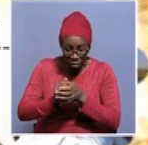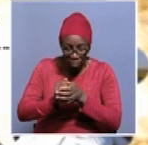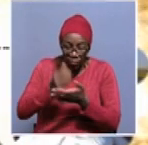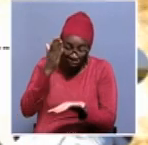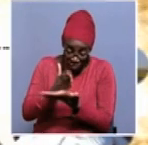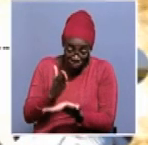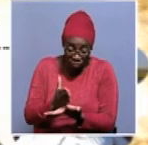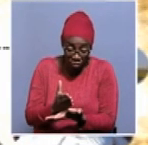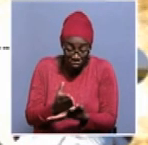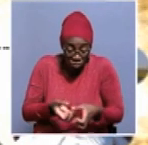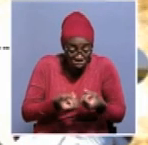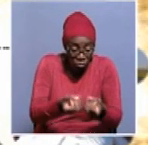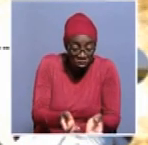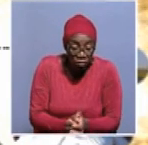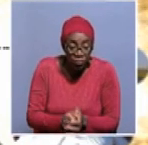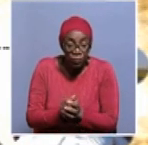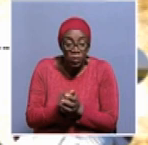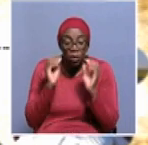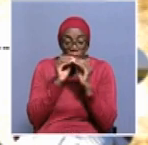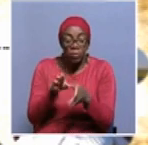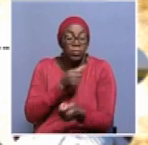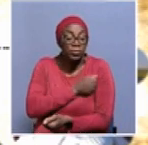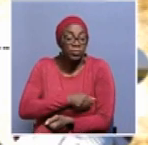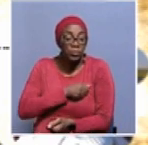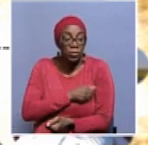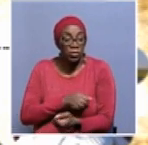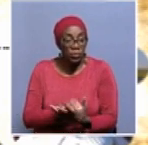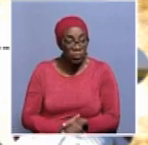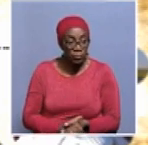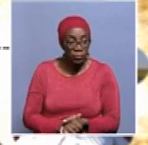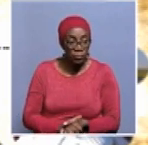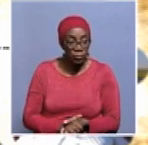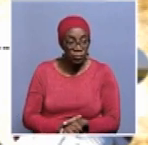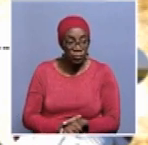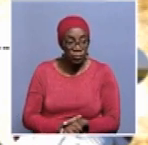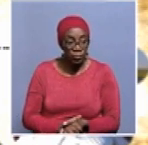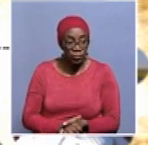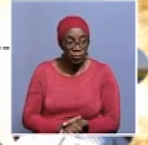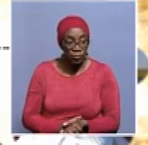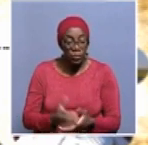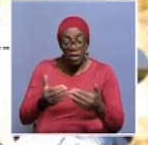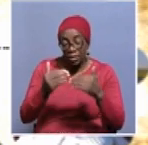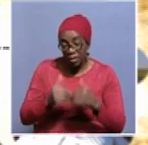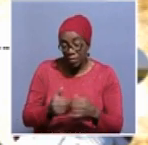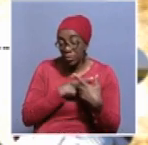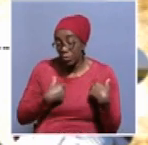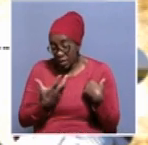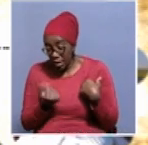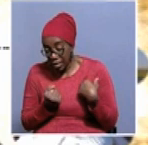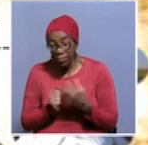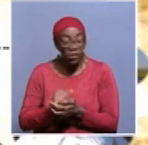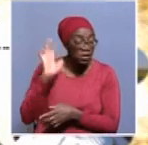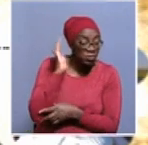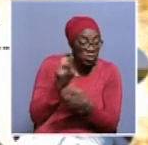condolences and then the governor's speech thereafter we are going to invite a speech from minister